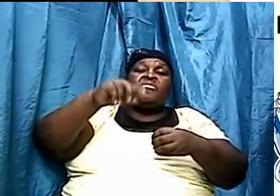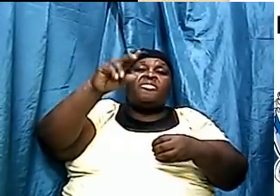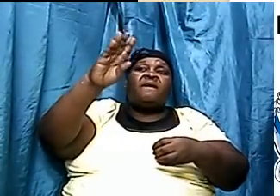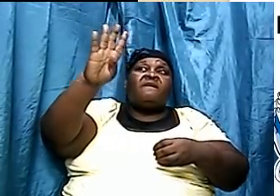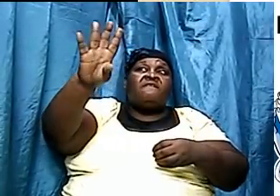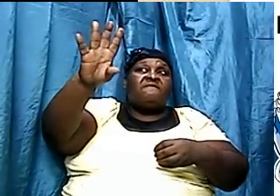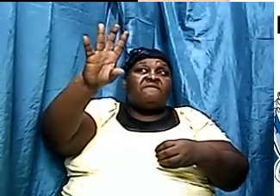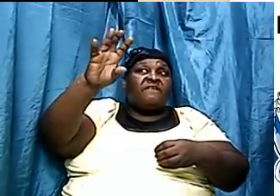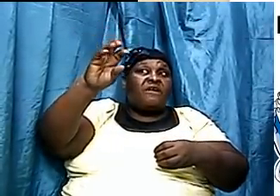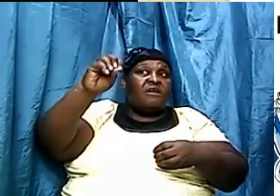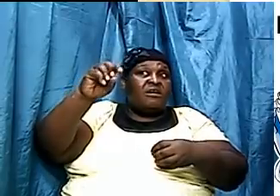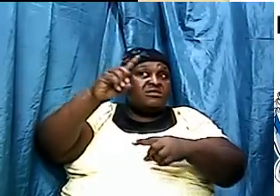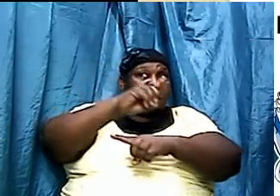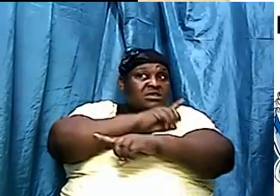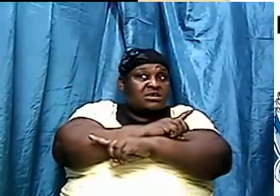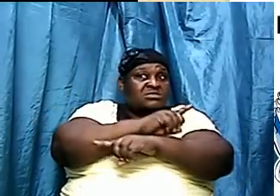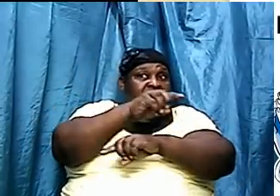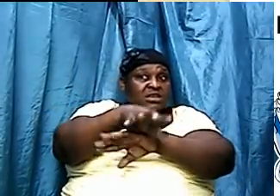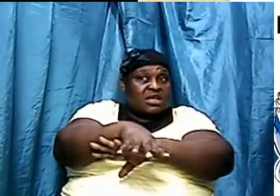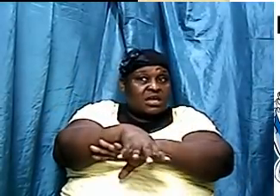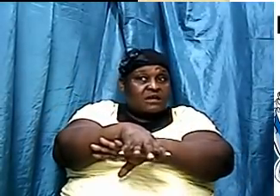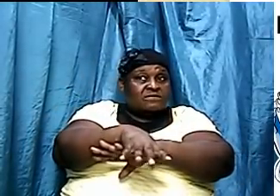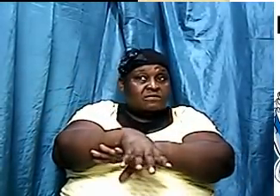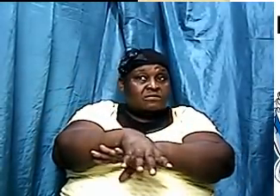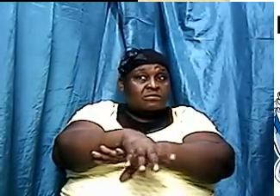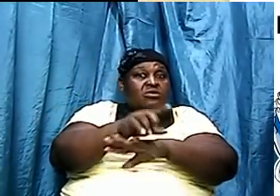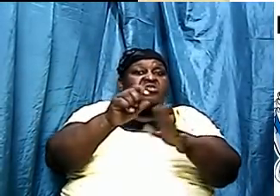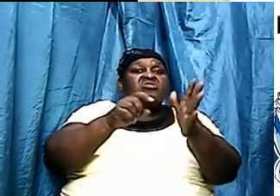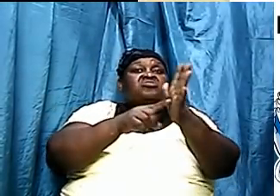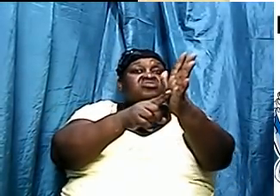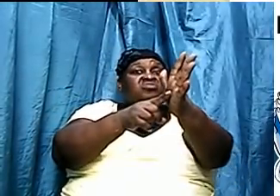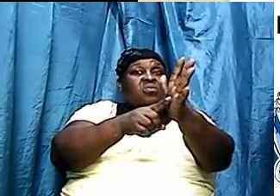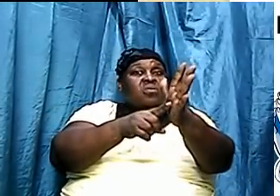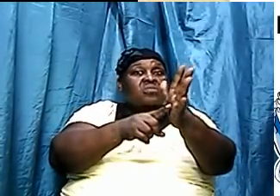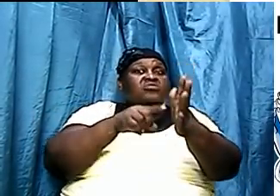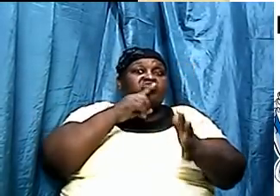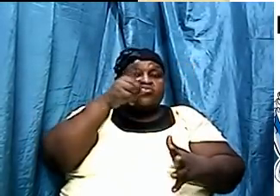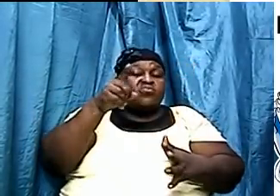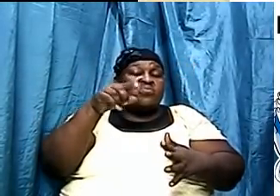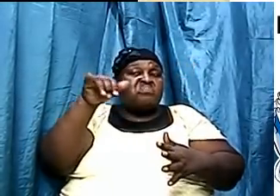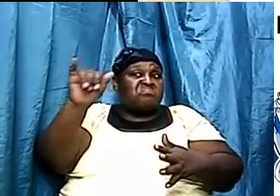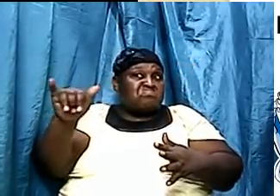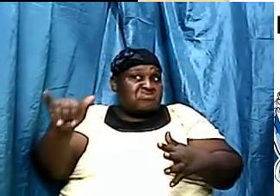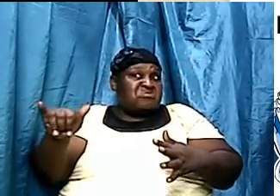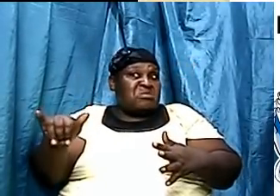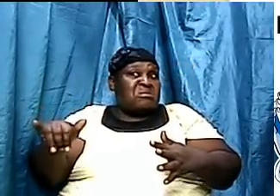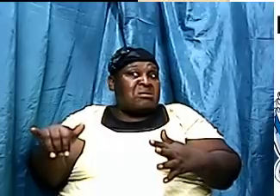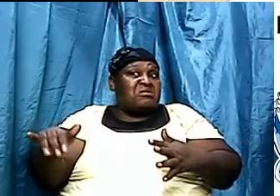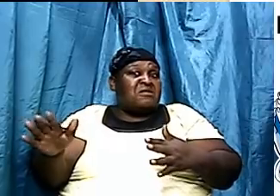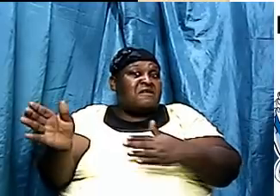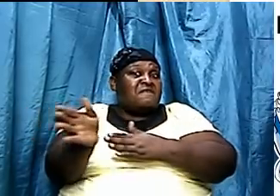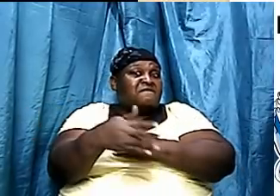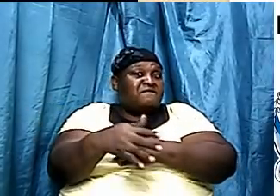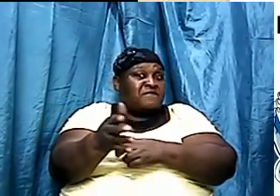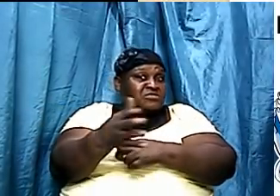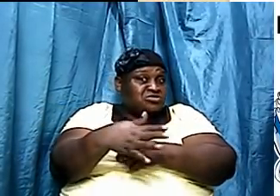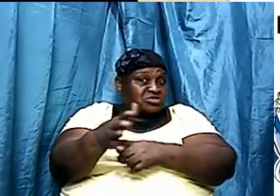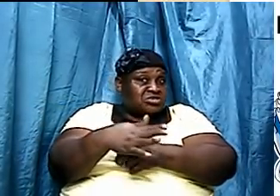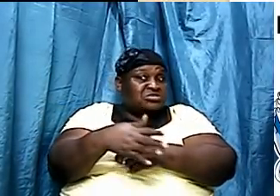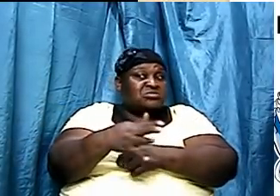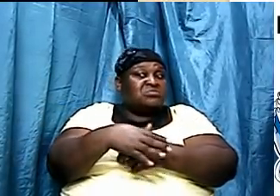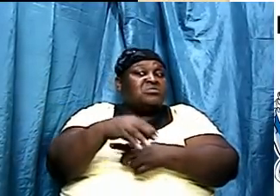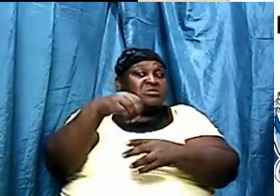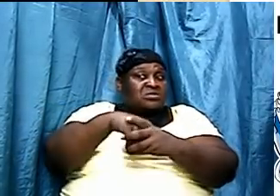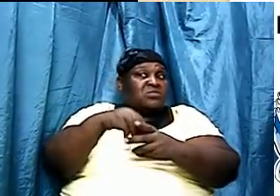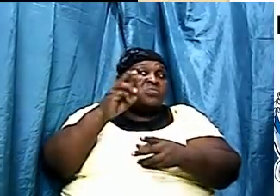it showed the fact that fishes were there fossils sea fossils were there and it brought it to